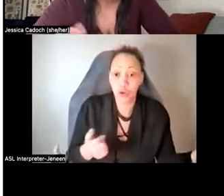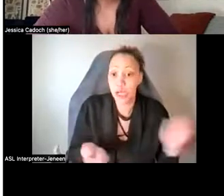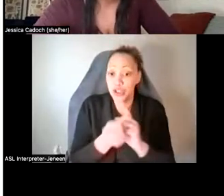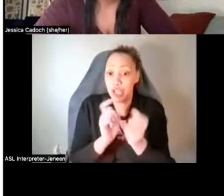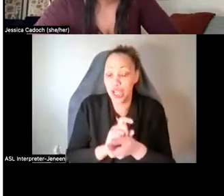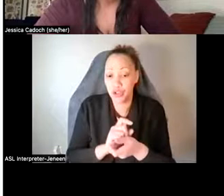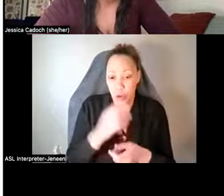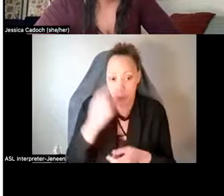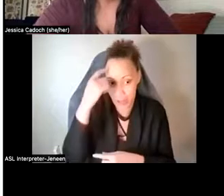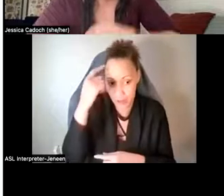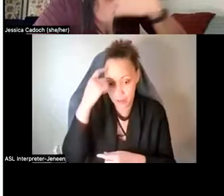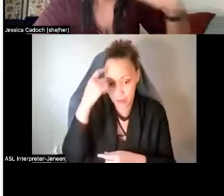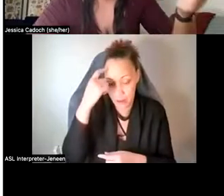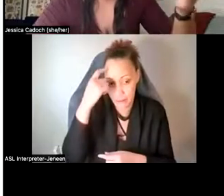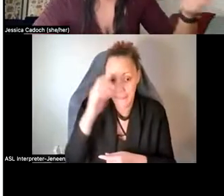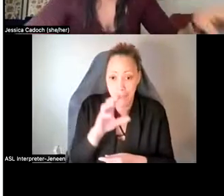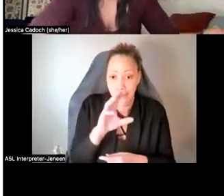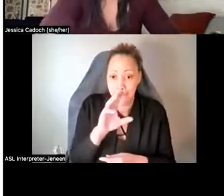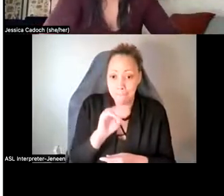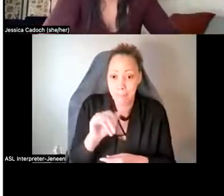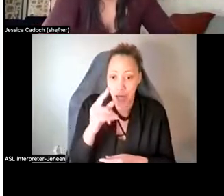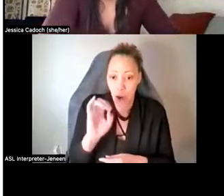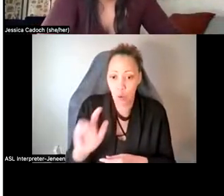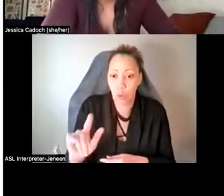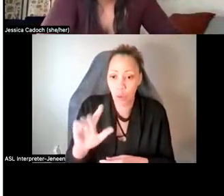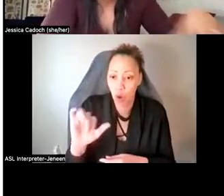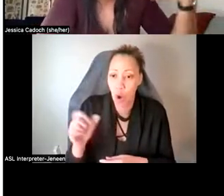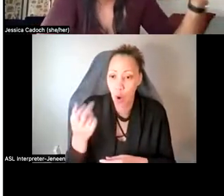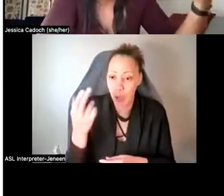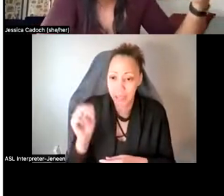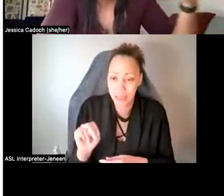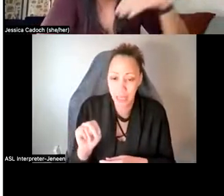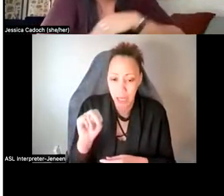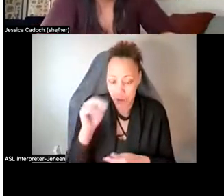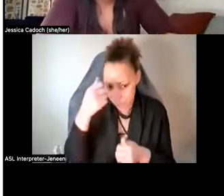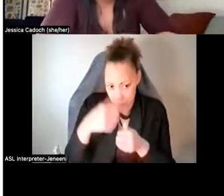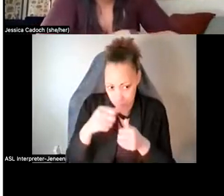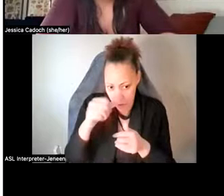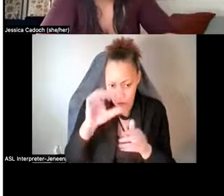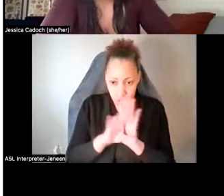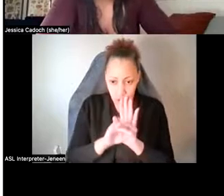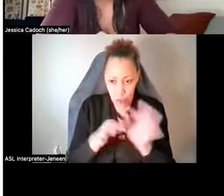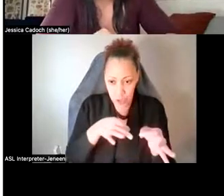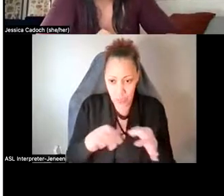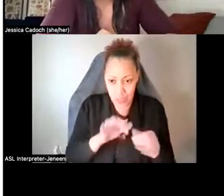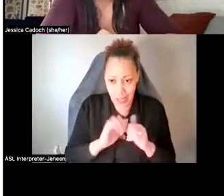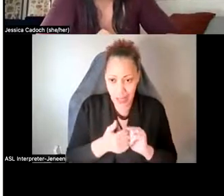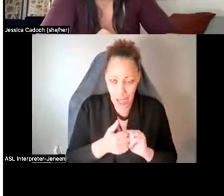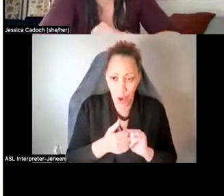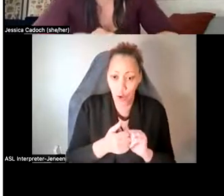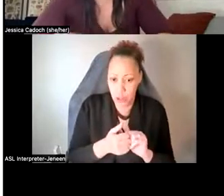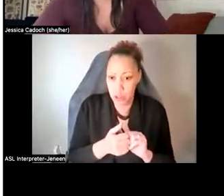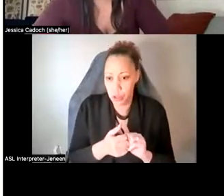Pollan is the person who I wrote, who I put the, um, the video of explaining how psychedelics work in the mind.